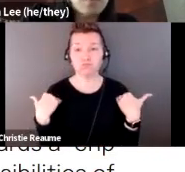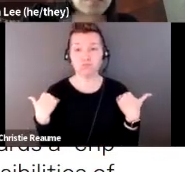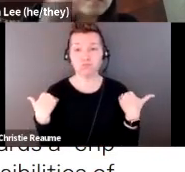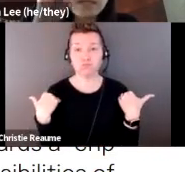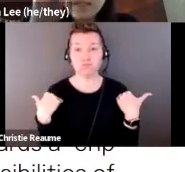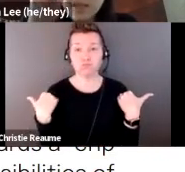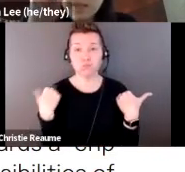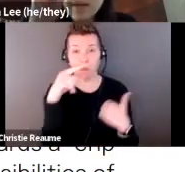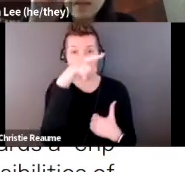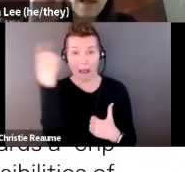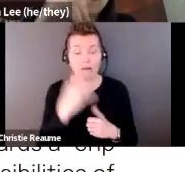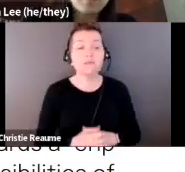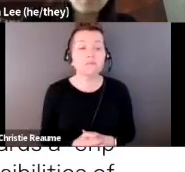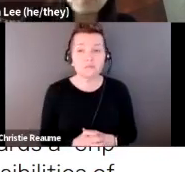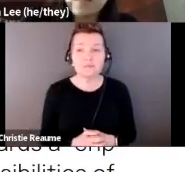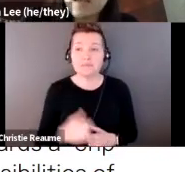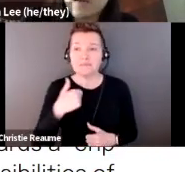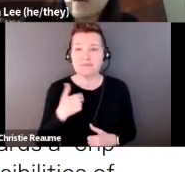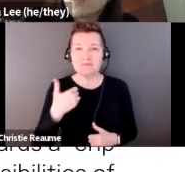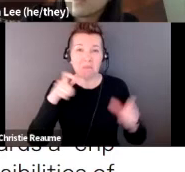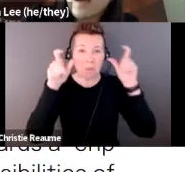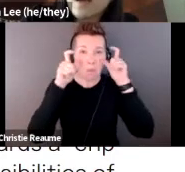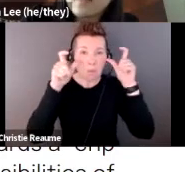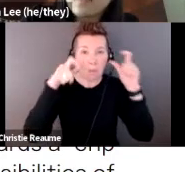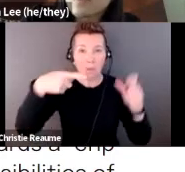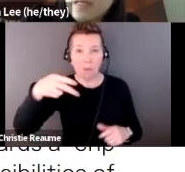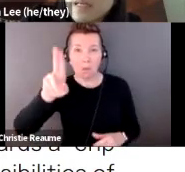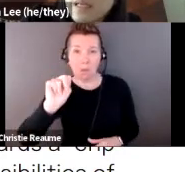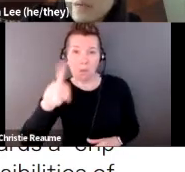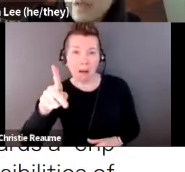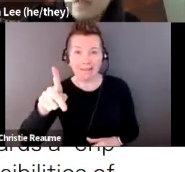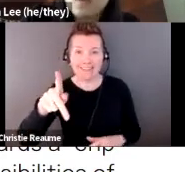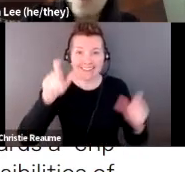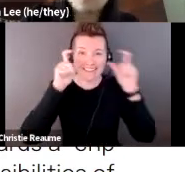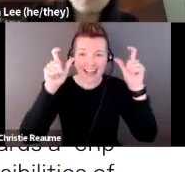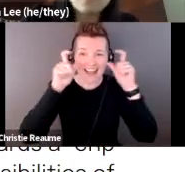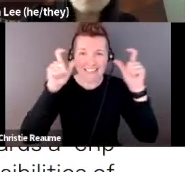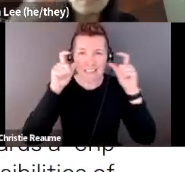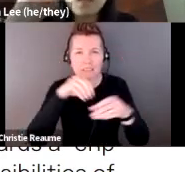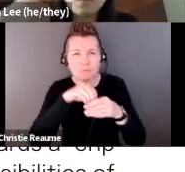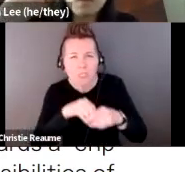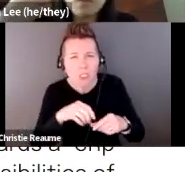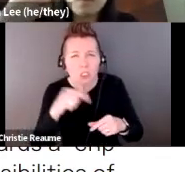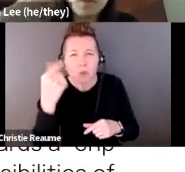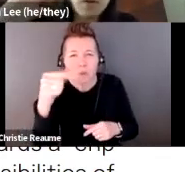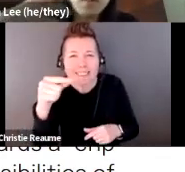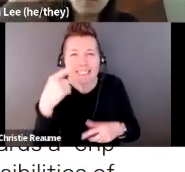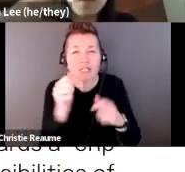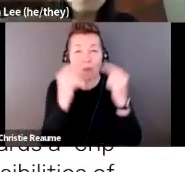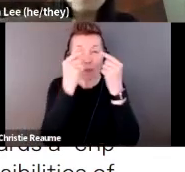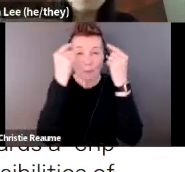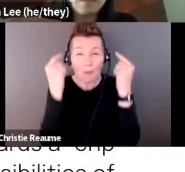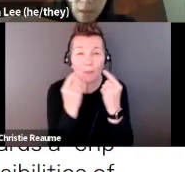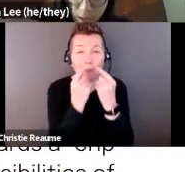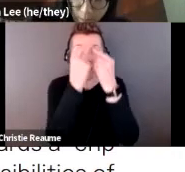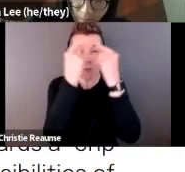I'm wearing these like steampunk glasses that are like green with gold rims that sort of float on the